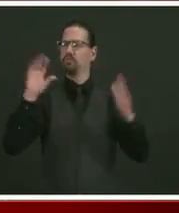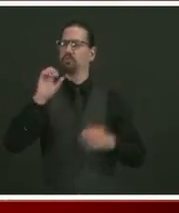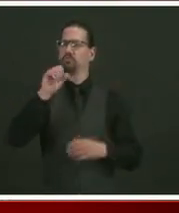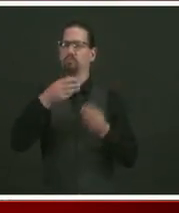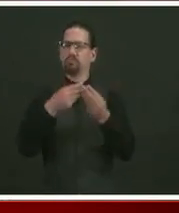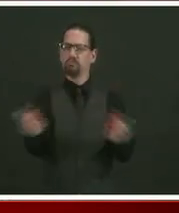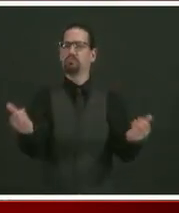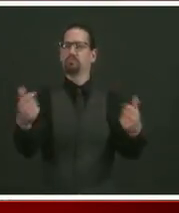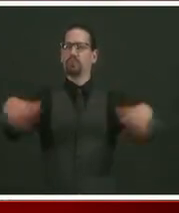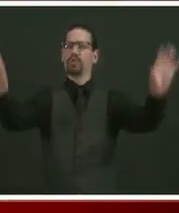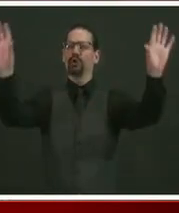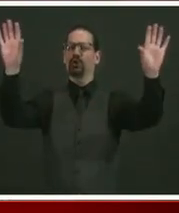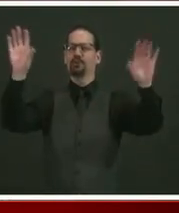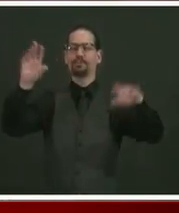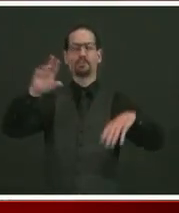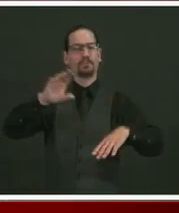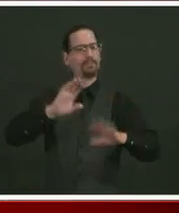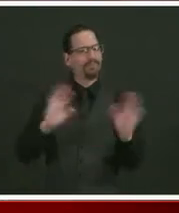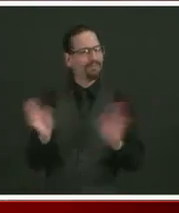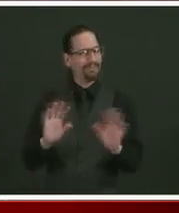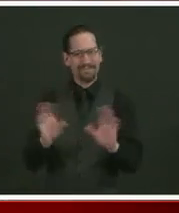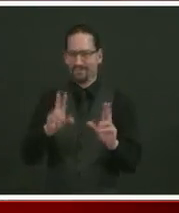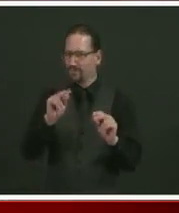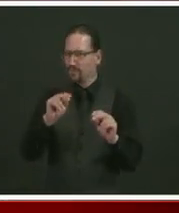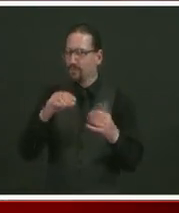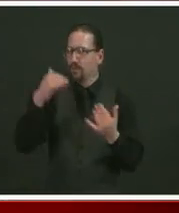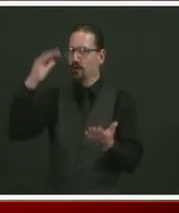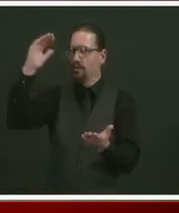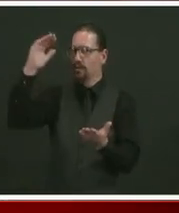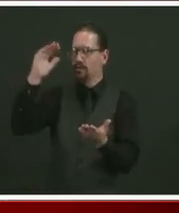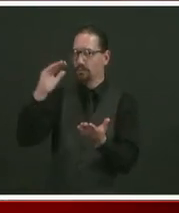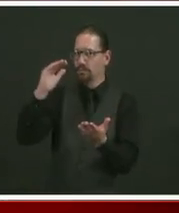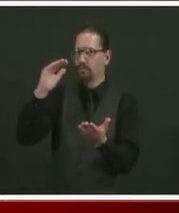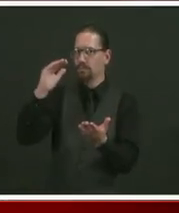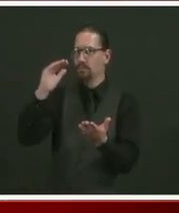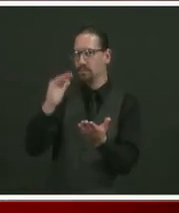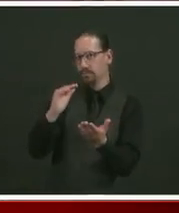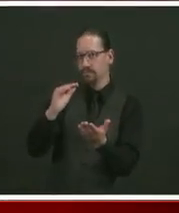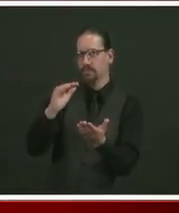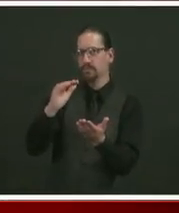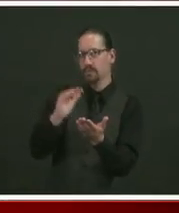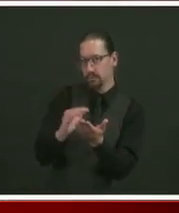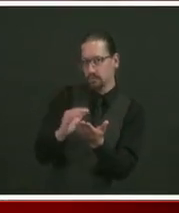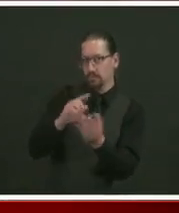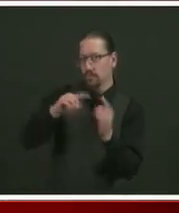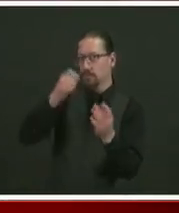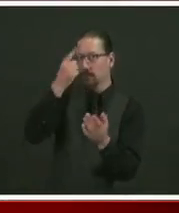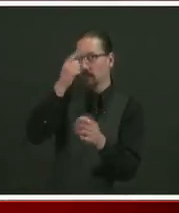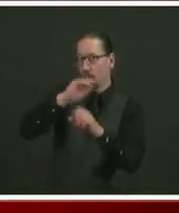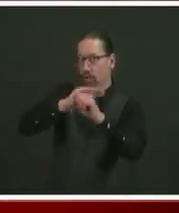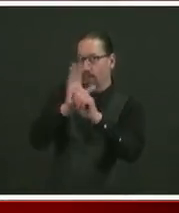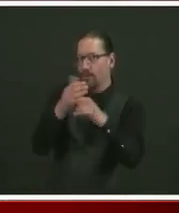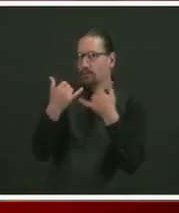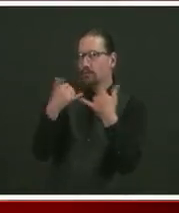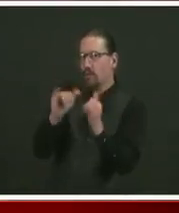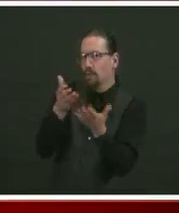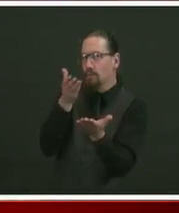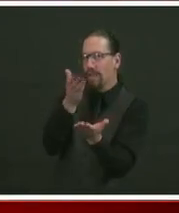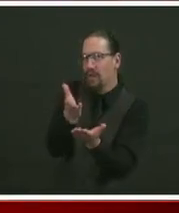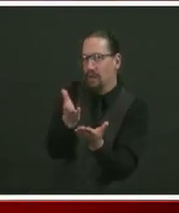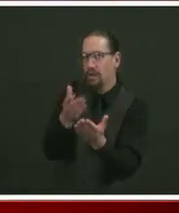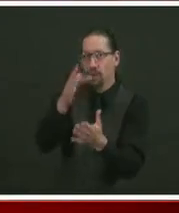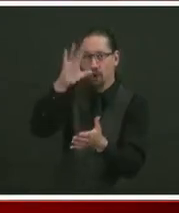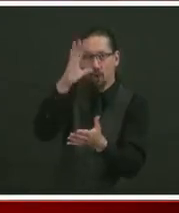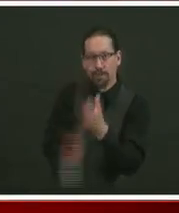great, you've done great work. So continue the vigilance and also enjoy